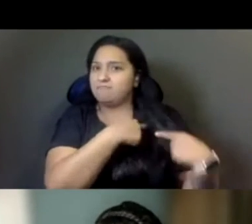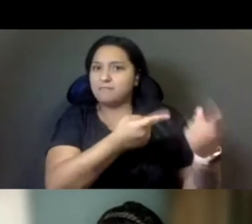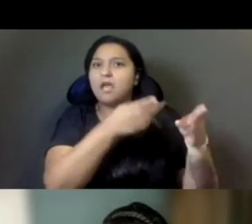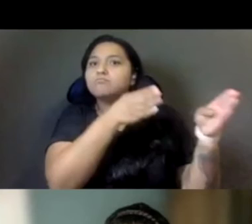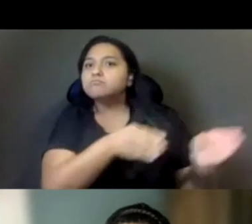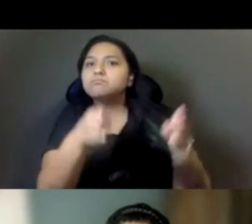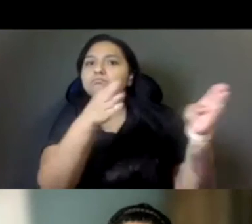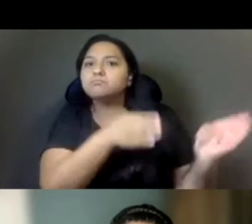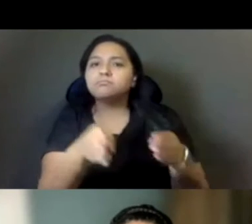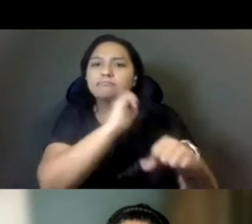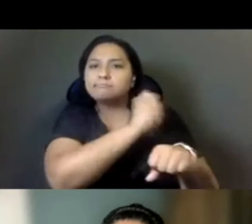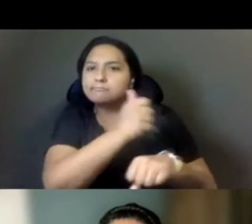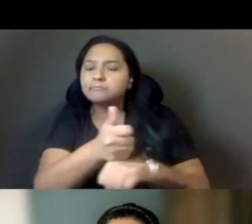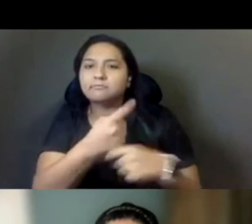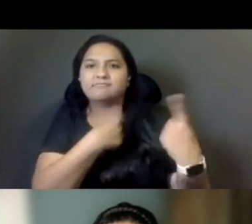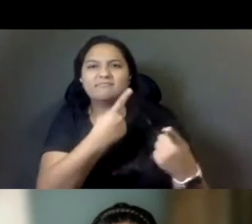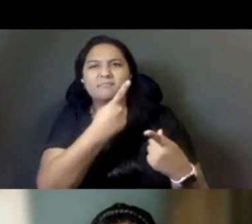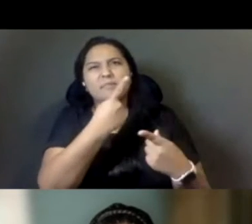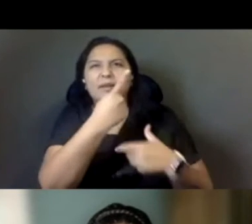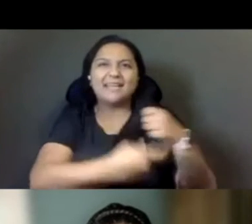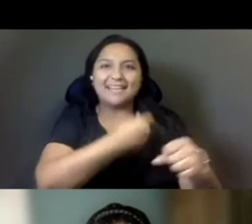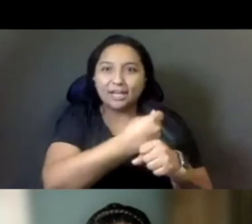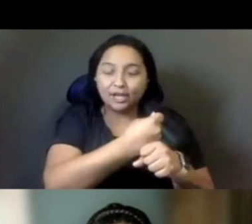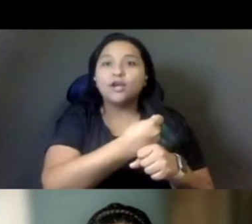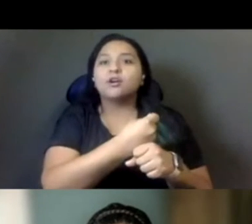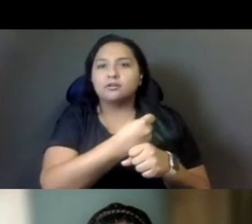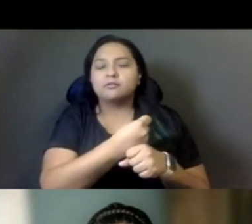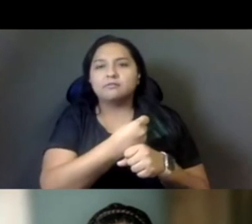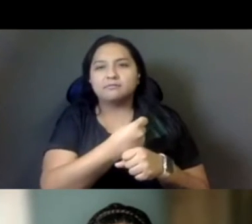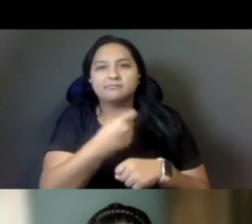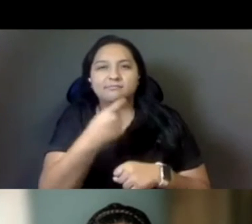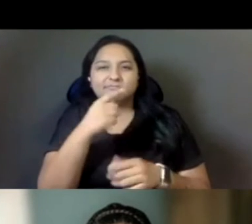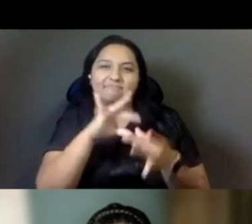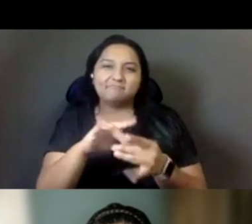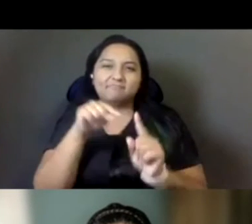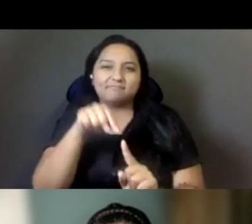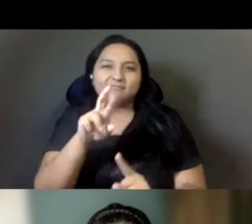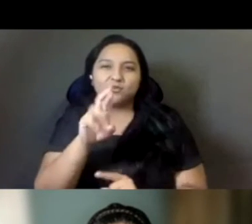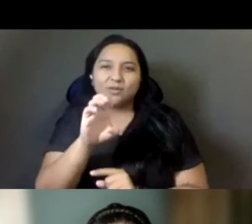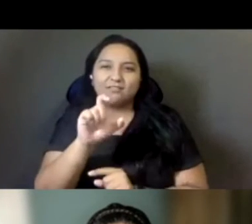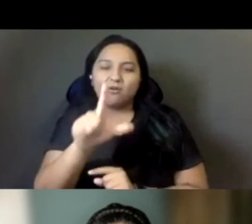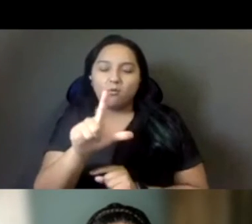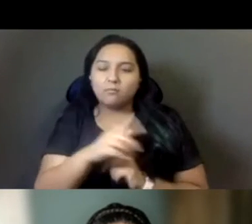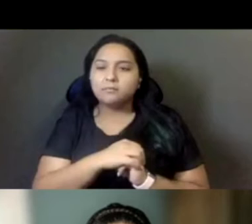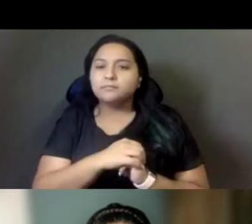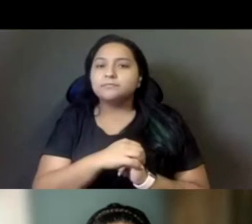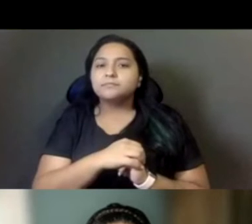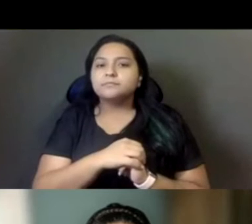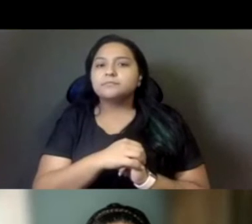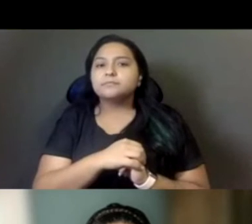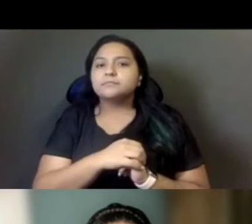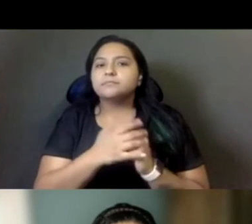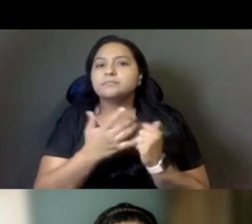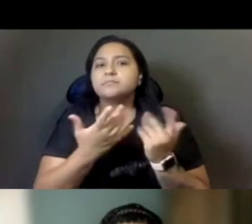um, at least for this recall. And so, um, so I think it's real.